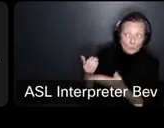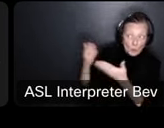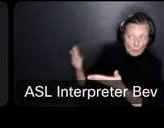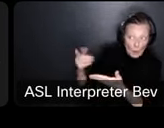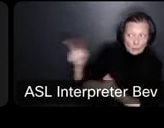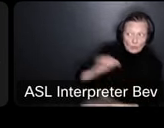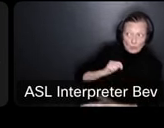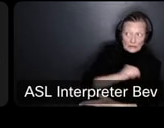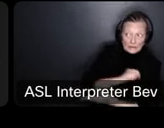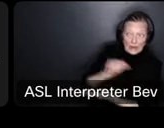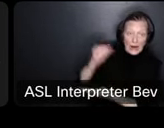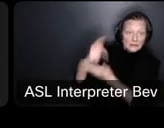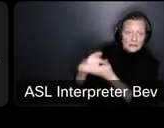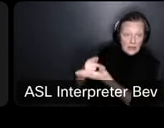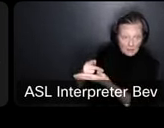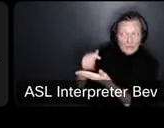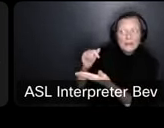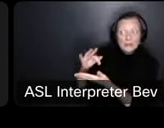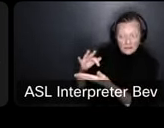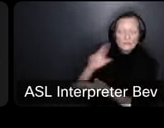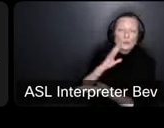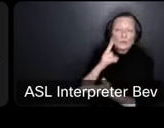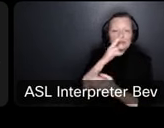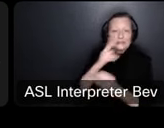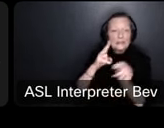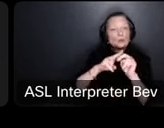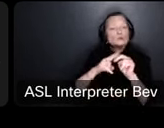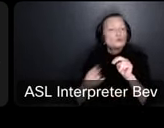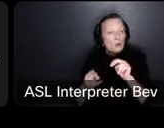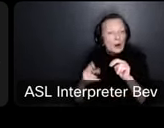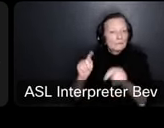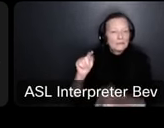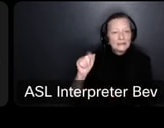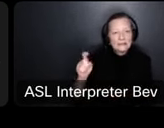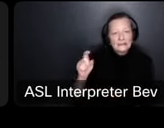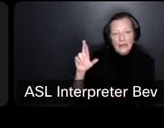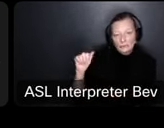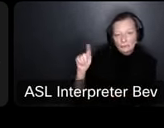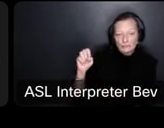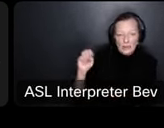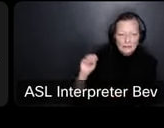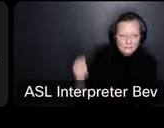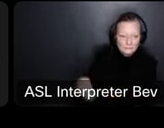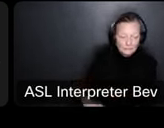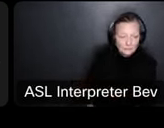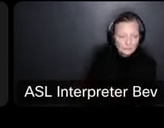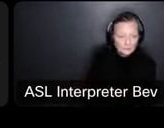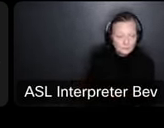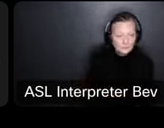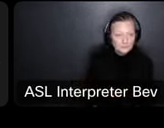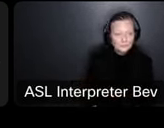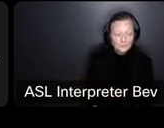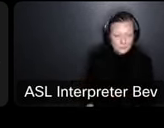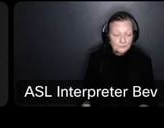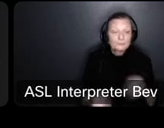so choose you will see an overall drop in the tax rate move forward now